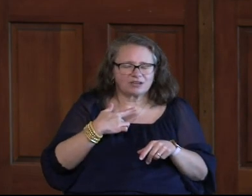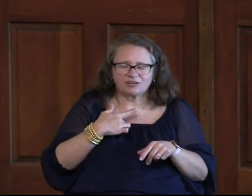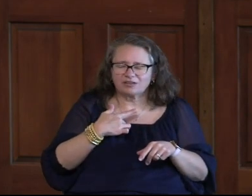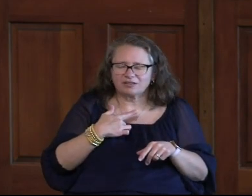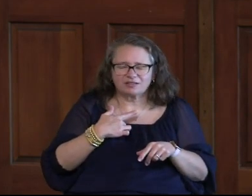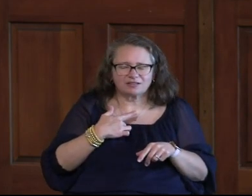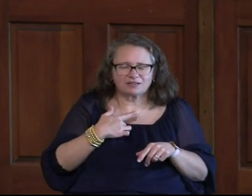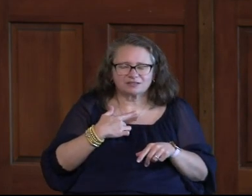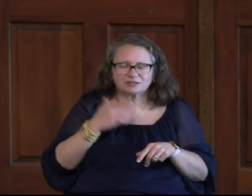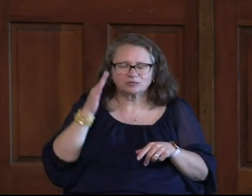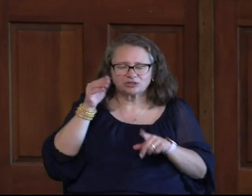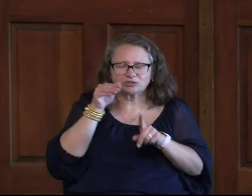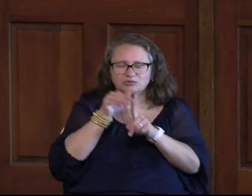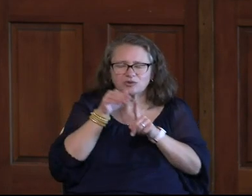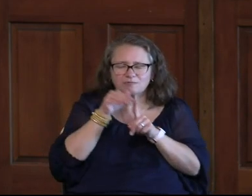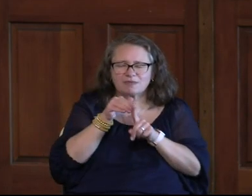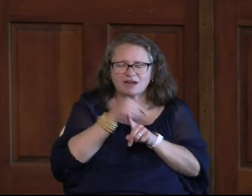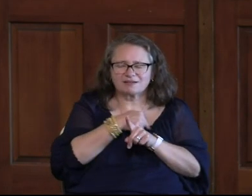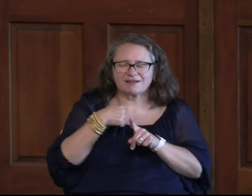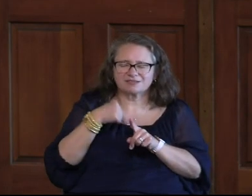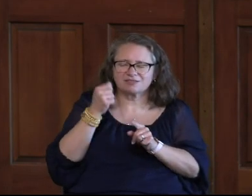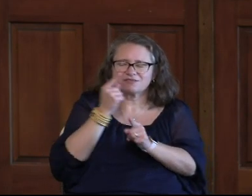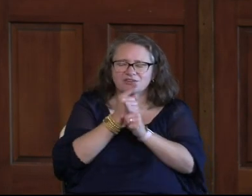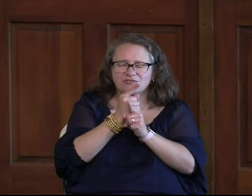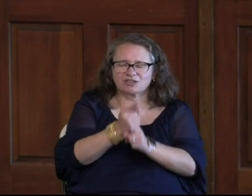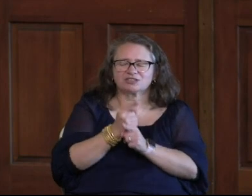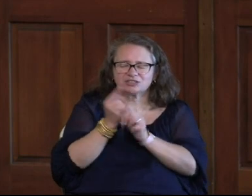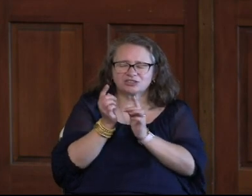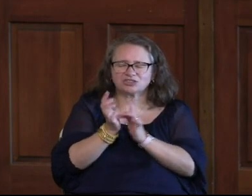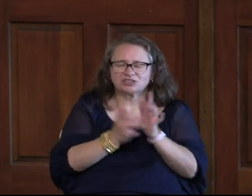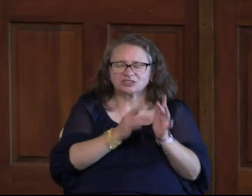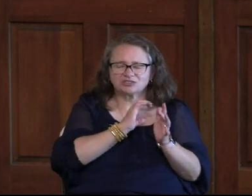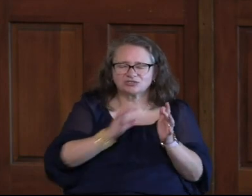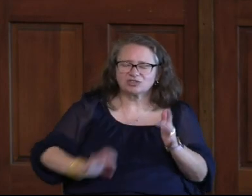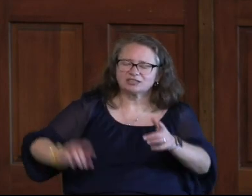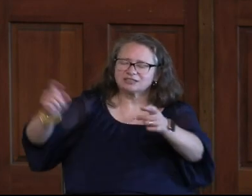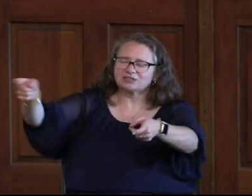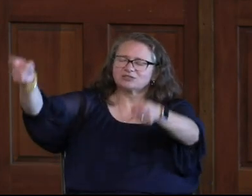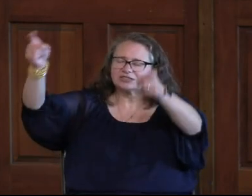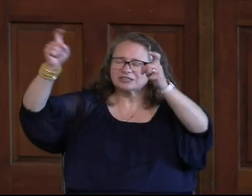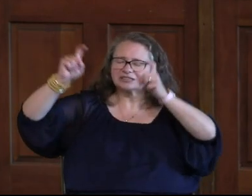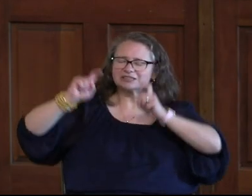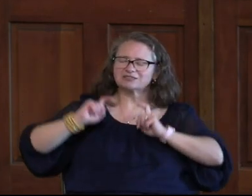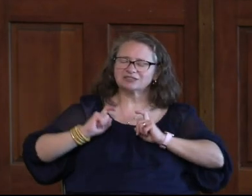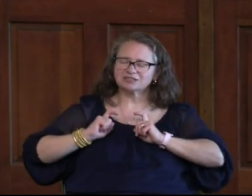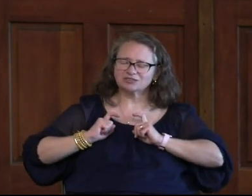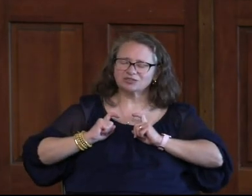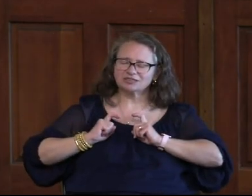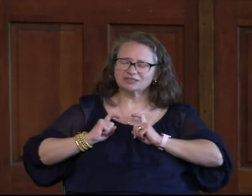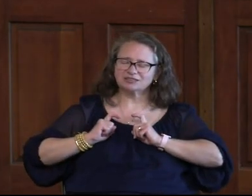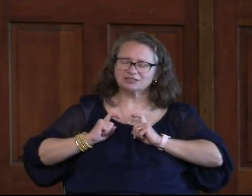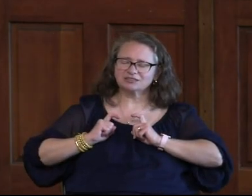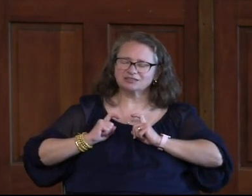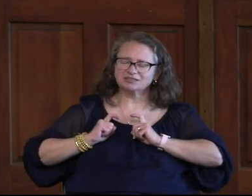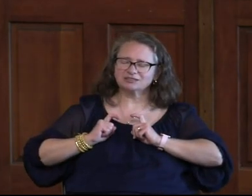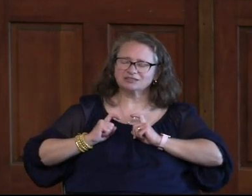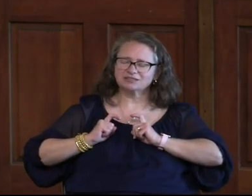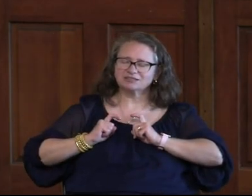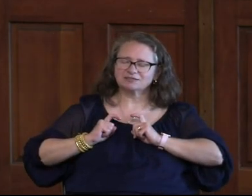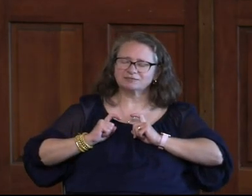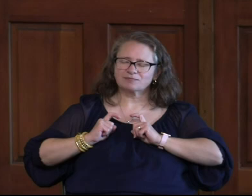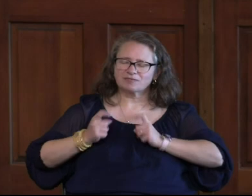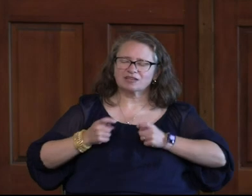Are Would You Remind Us Of The Righteousness Of Jesus Christ That Is Given To Us As A Gift As A Gift